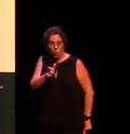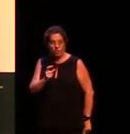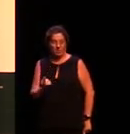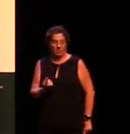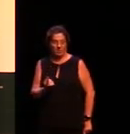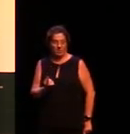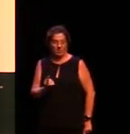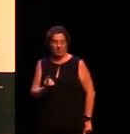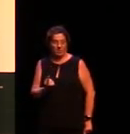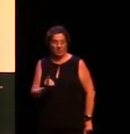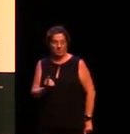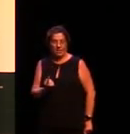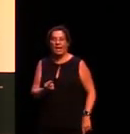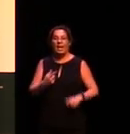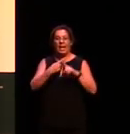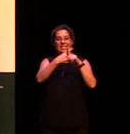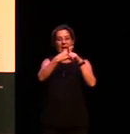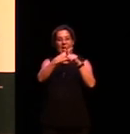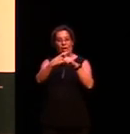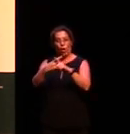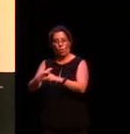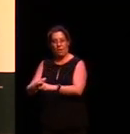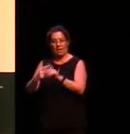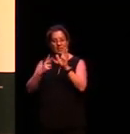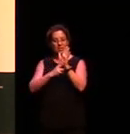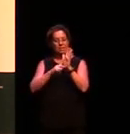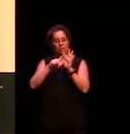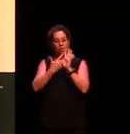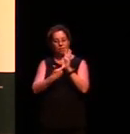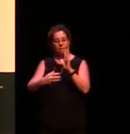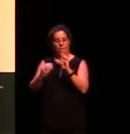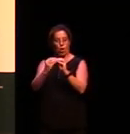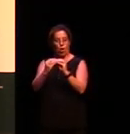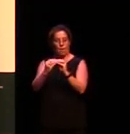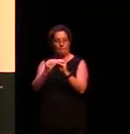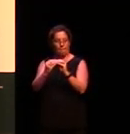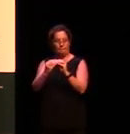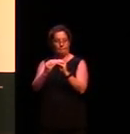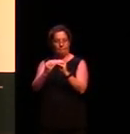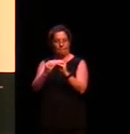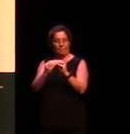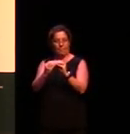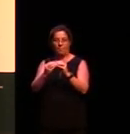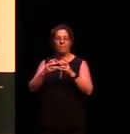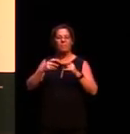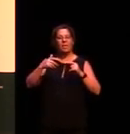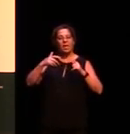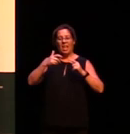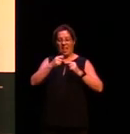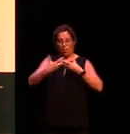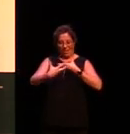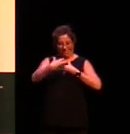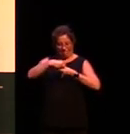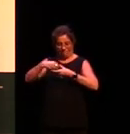it's just a single complex verb that carries all of that meaning through lots and lots of bits and pieces prefixes and suffixes all built up